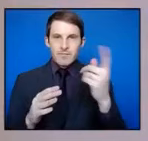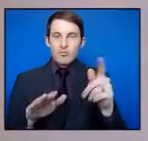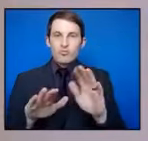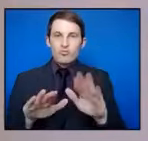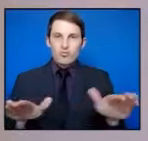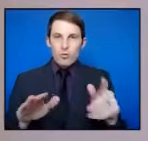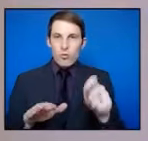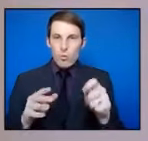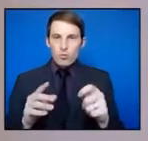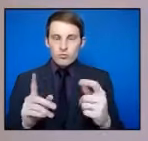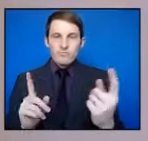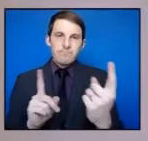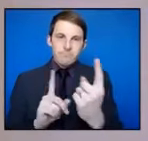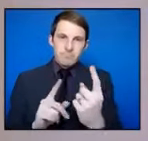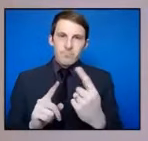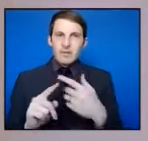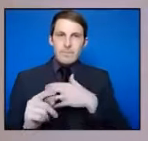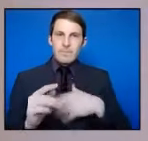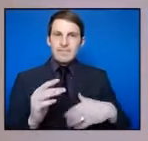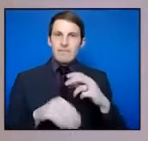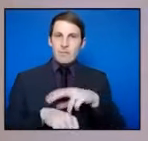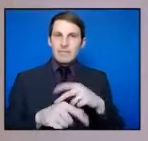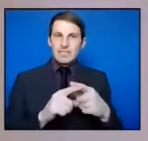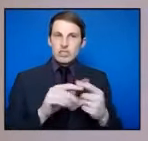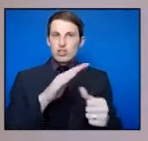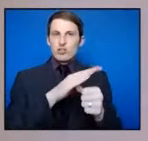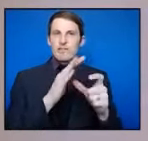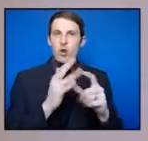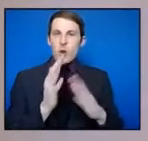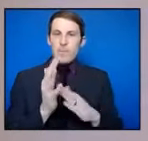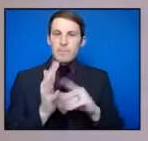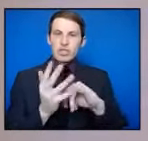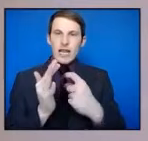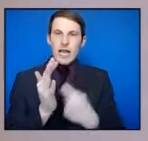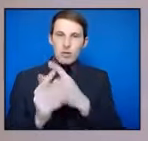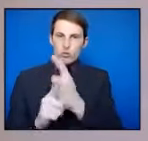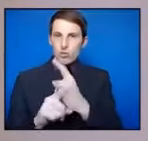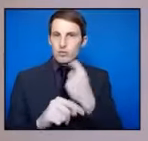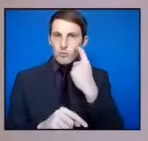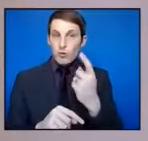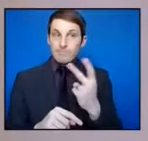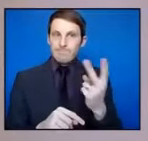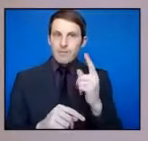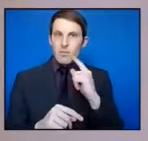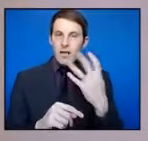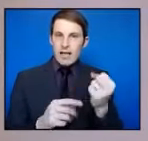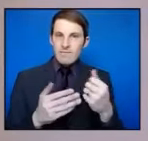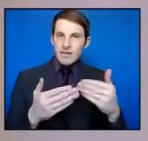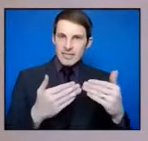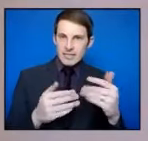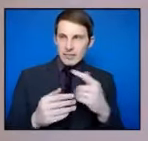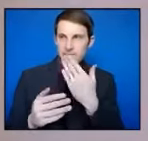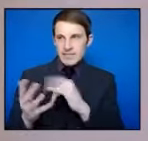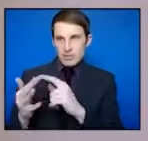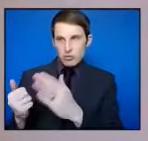A matter that I'm sure the Minister for Police and the Chief Commissioner may speak to tomorrow is they are conducting, correct me if I'm wrong, Secretary,